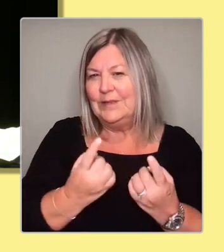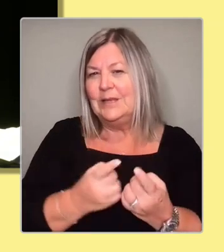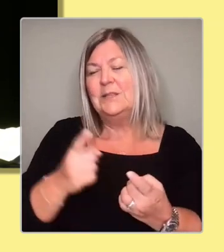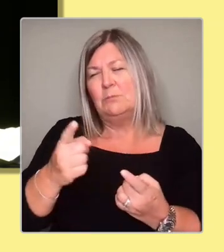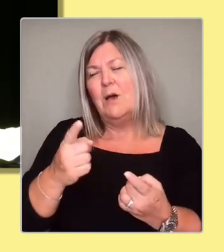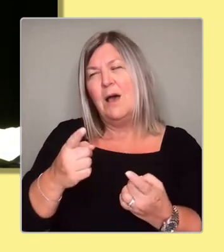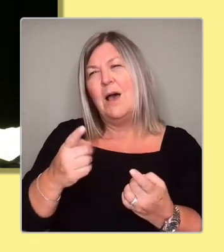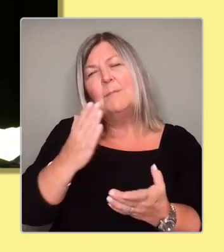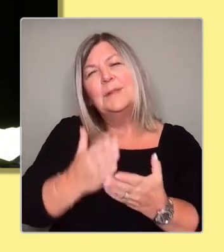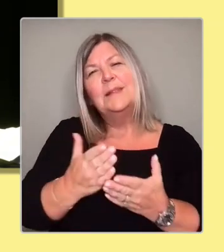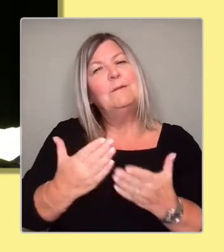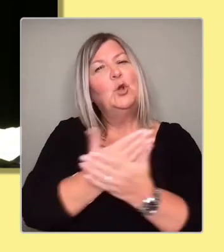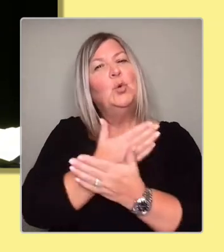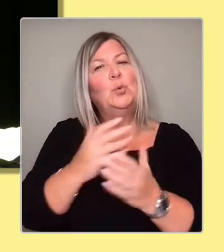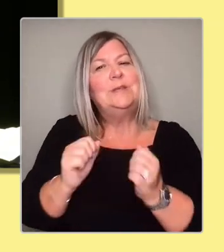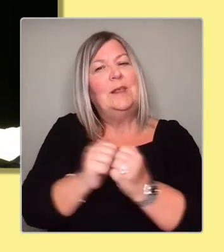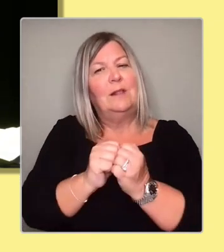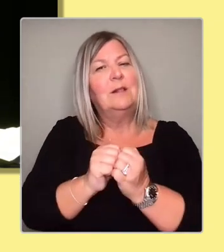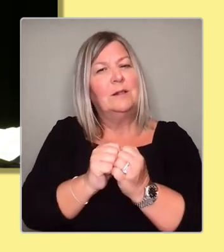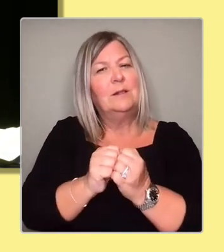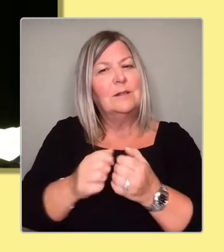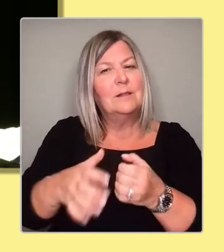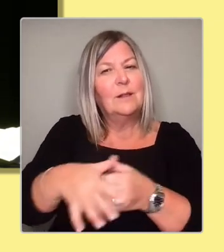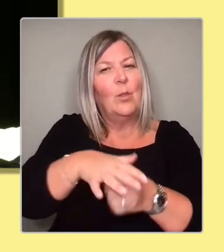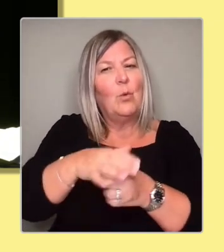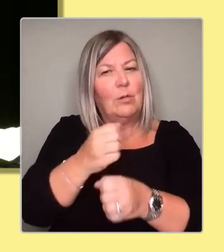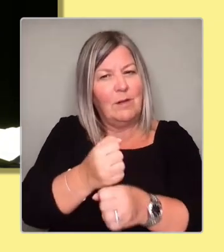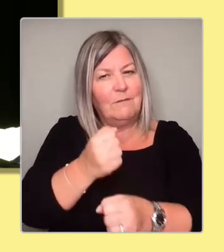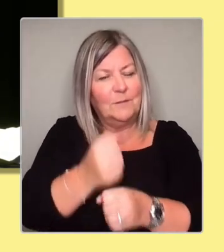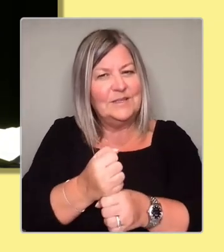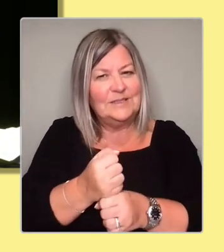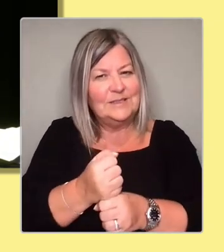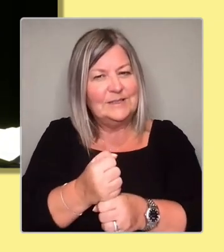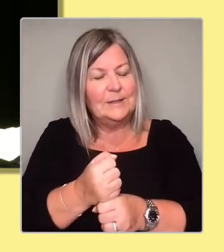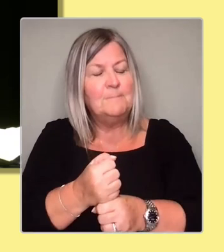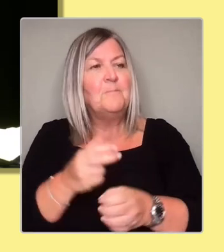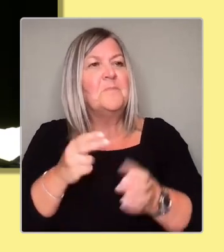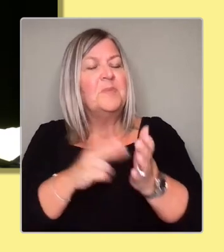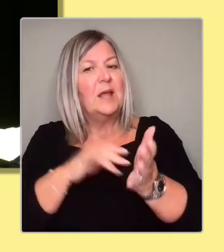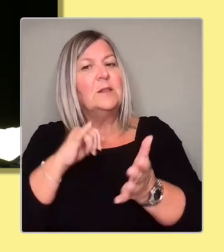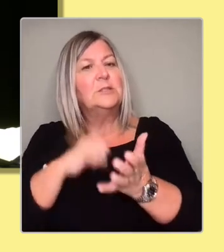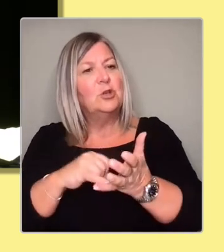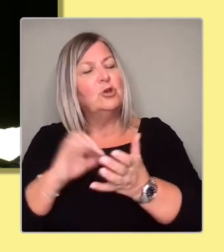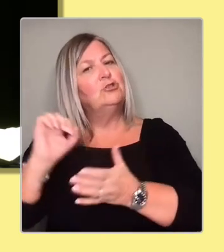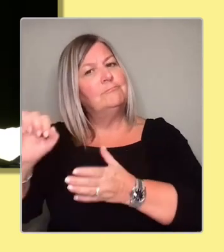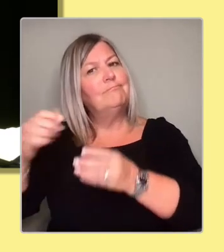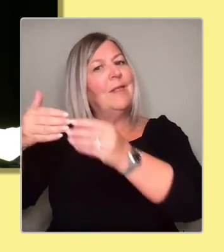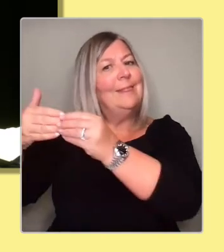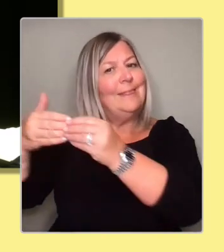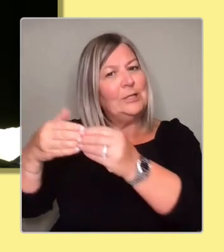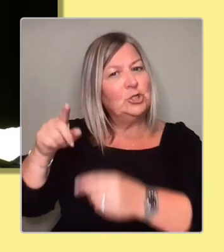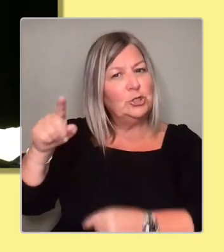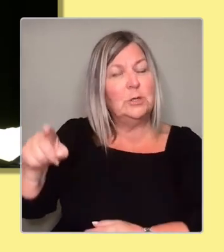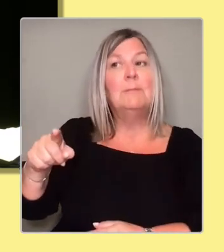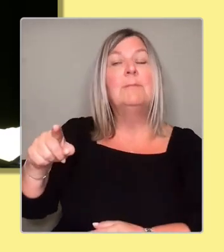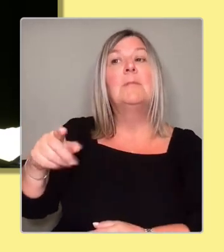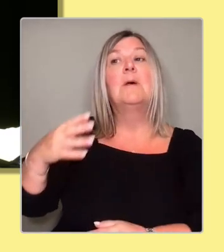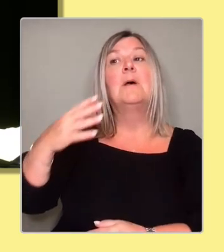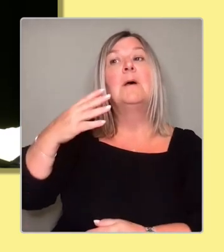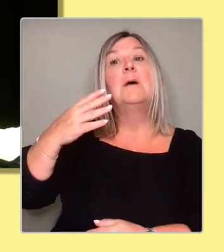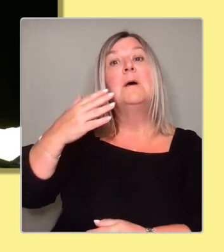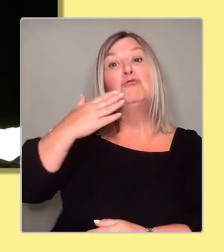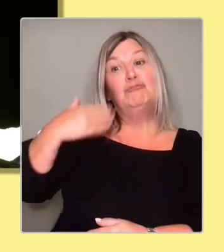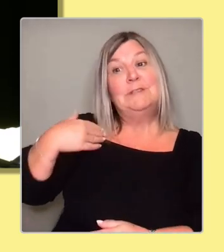that Nicola's leadership, when she announced her resignation, I was pretty gutted. won't lie to you.